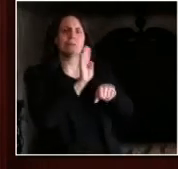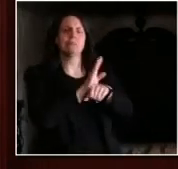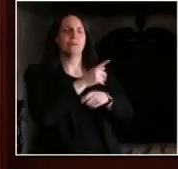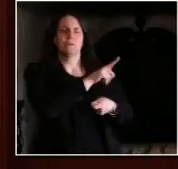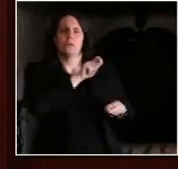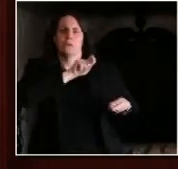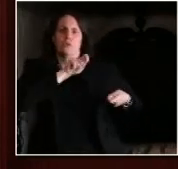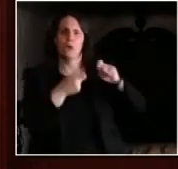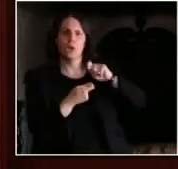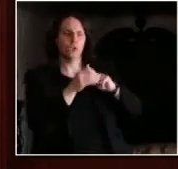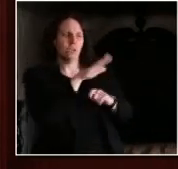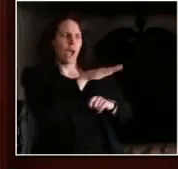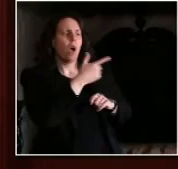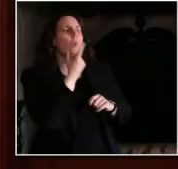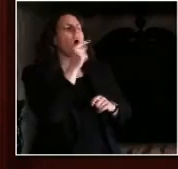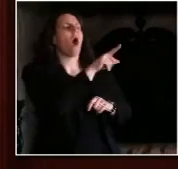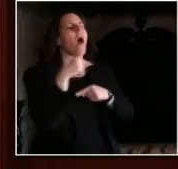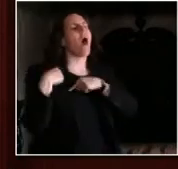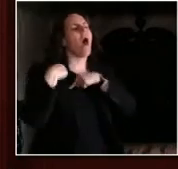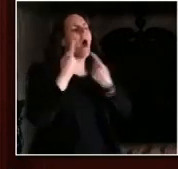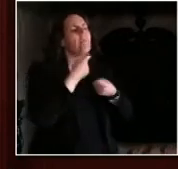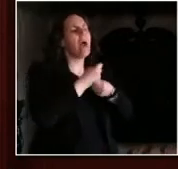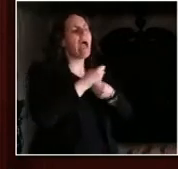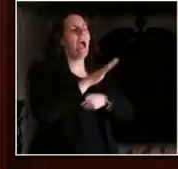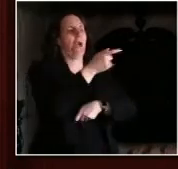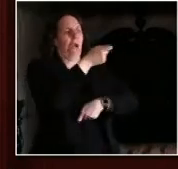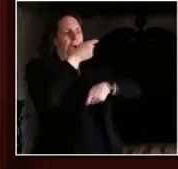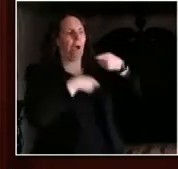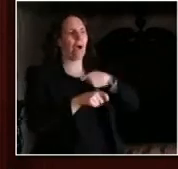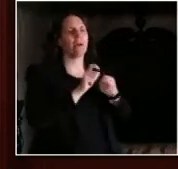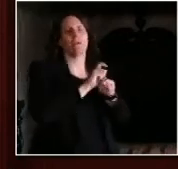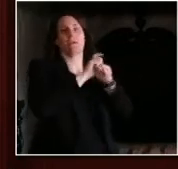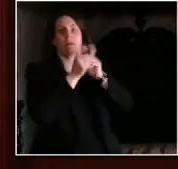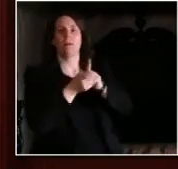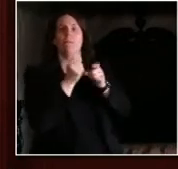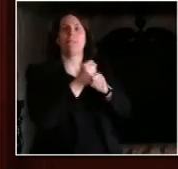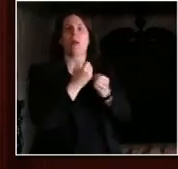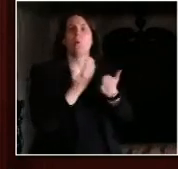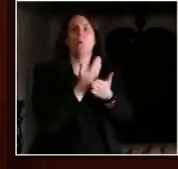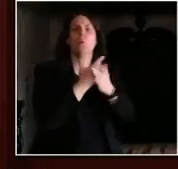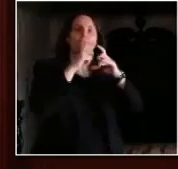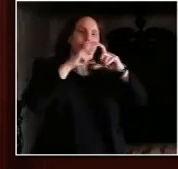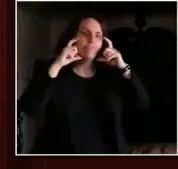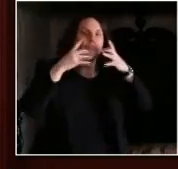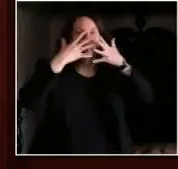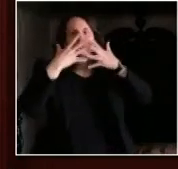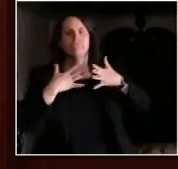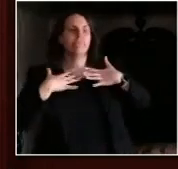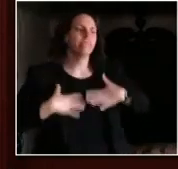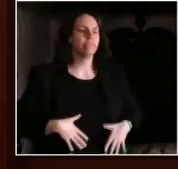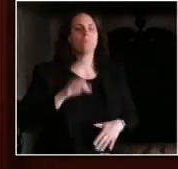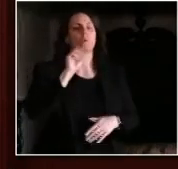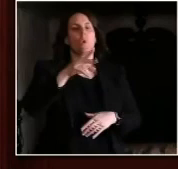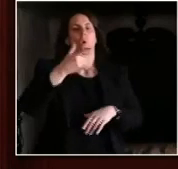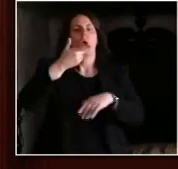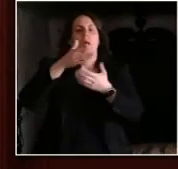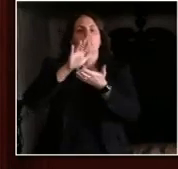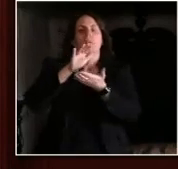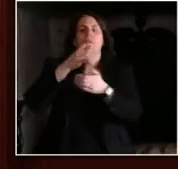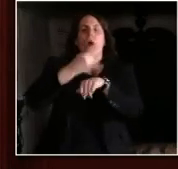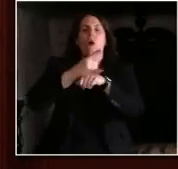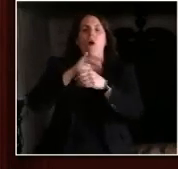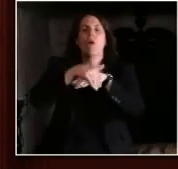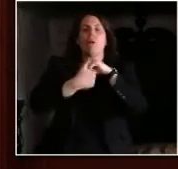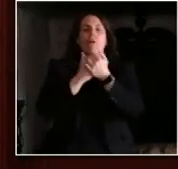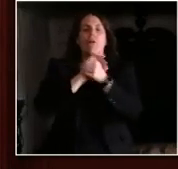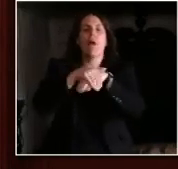emergency centers, and helping develop testing. We're so thankful for the strength of Wisconsin's manufacturers and businesses to step into